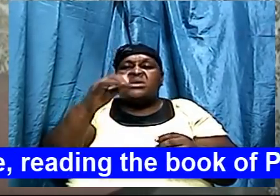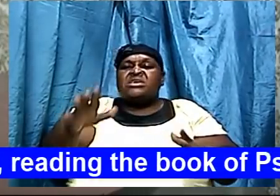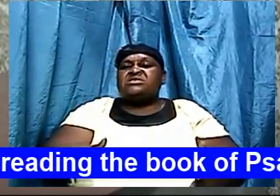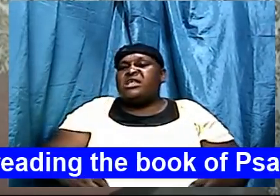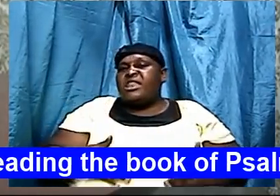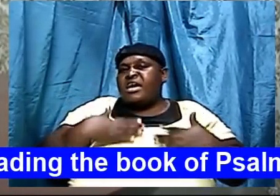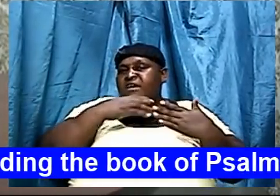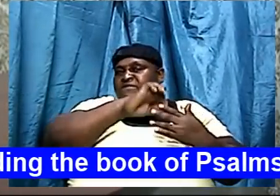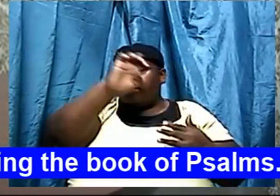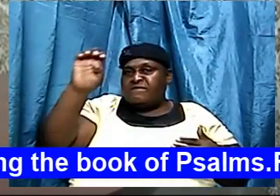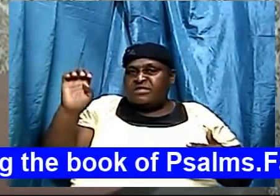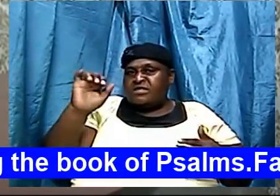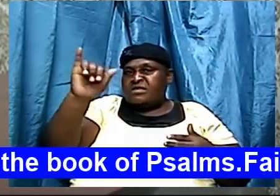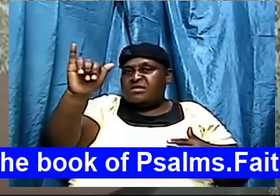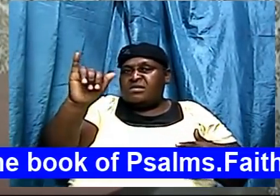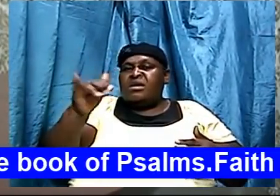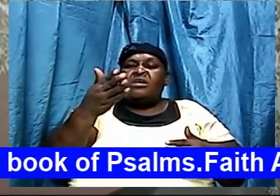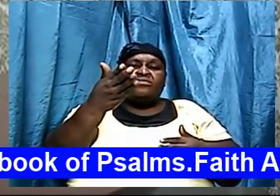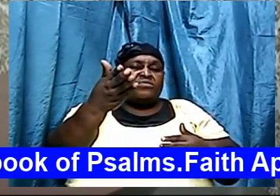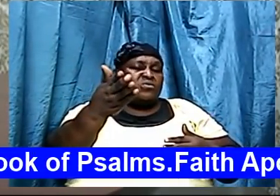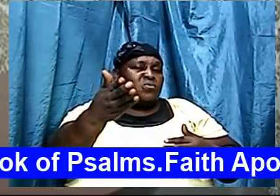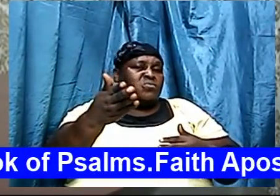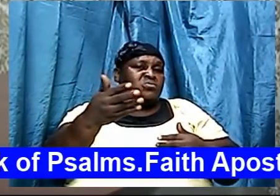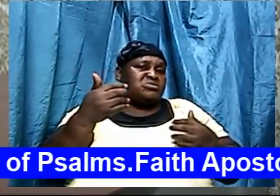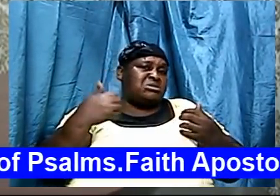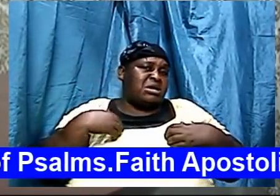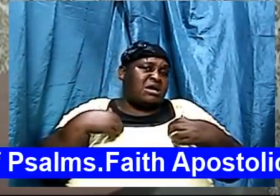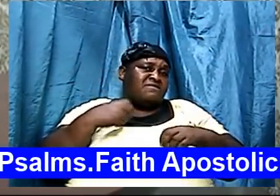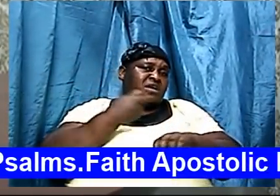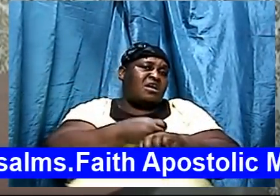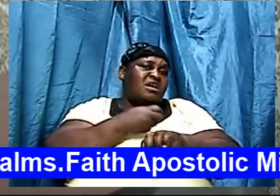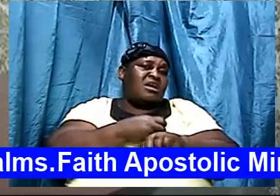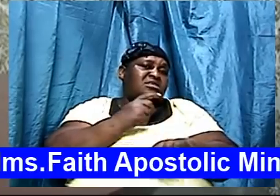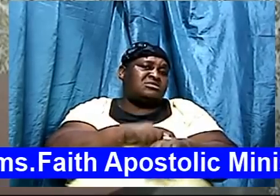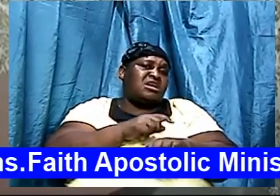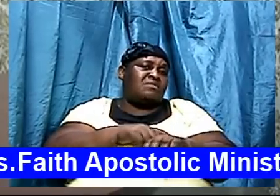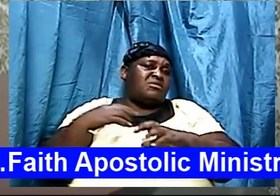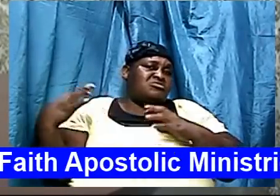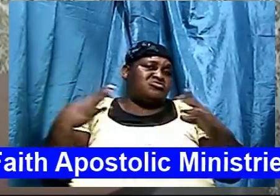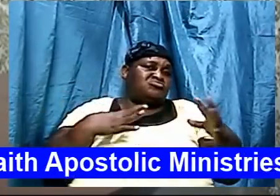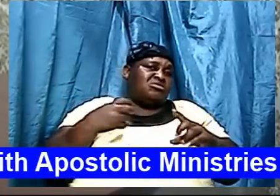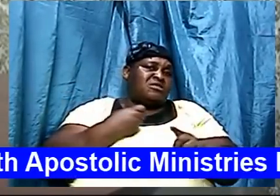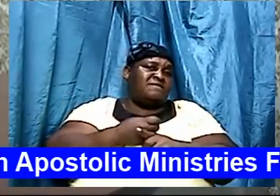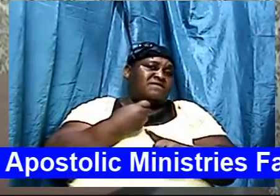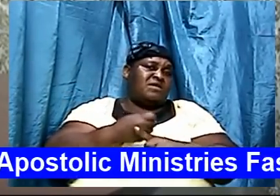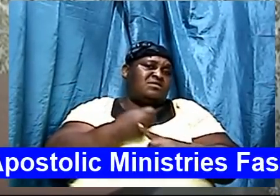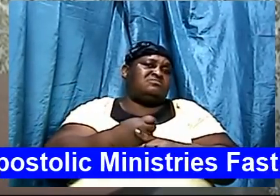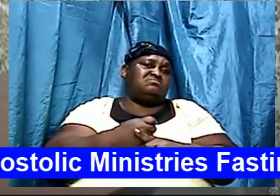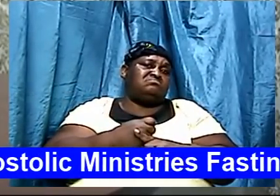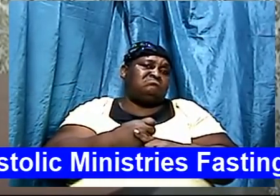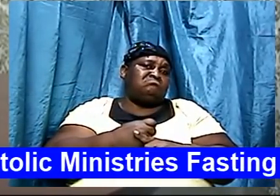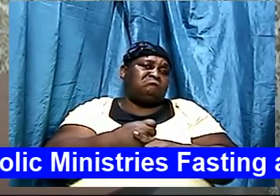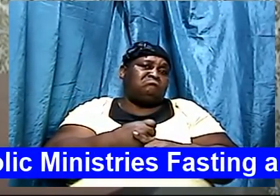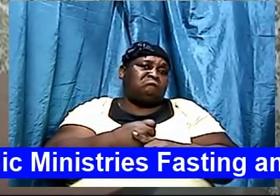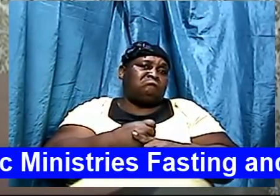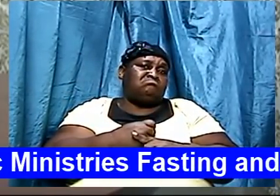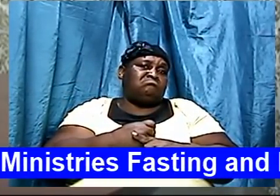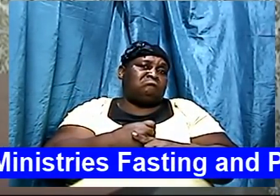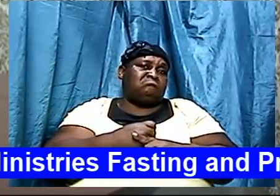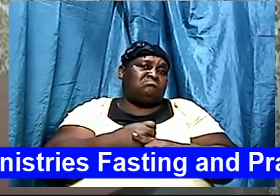through situations in our lives and we're having some hard time and there's a struggle and there's a fight and there's a